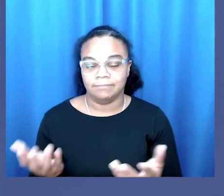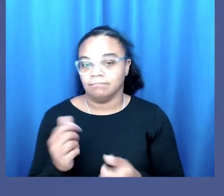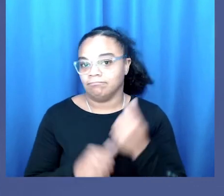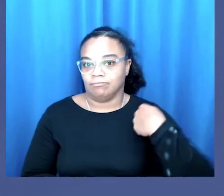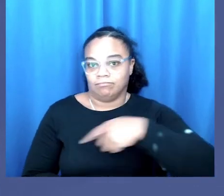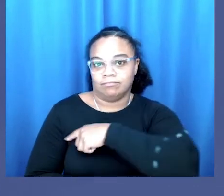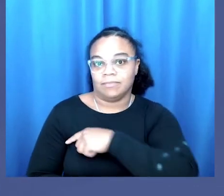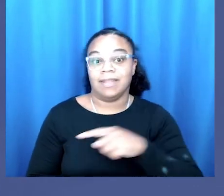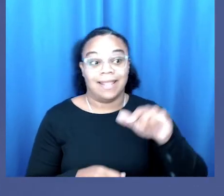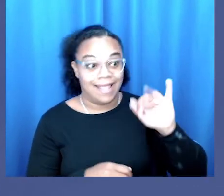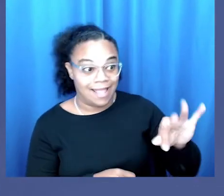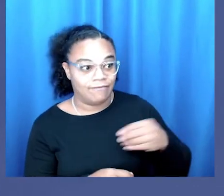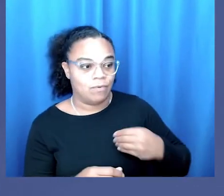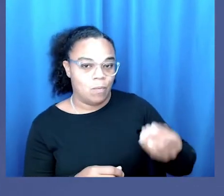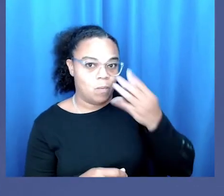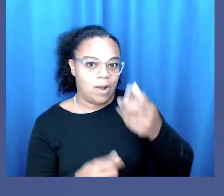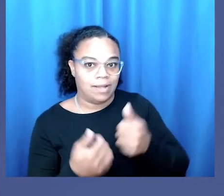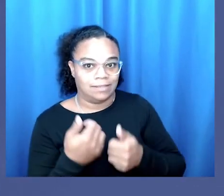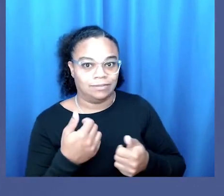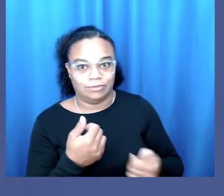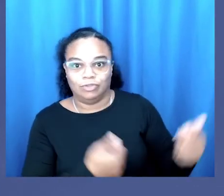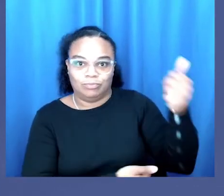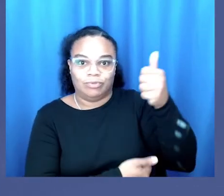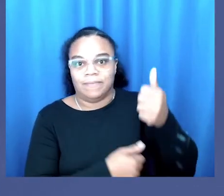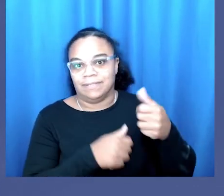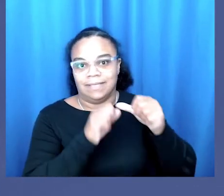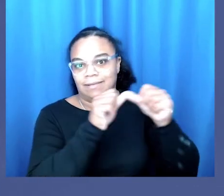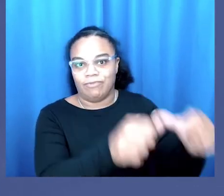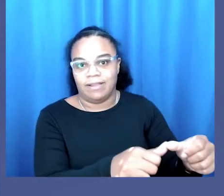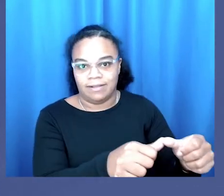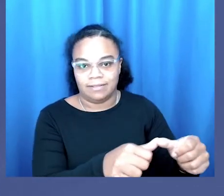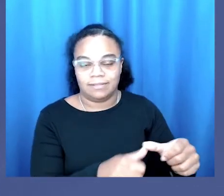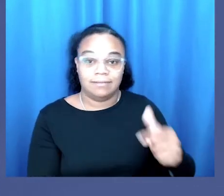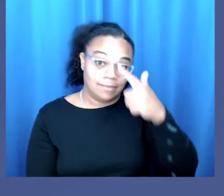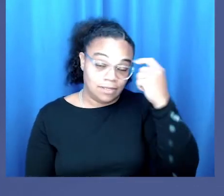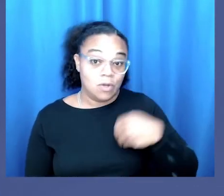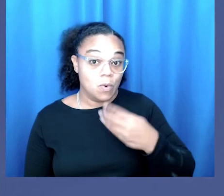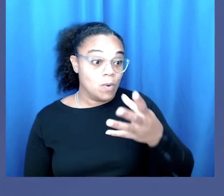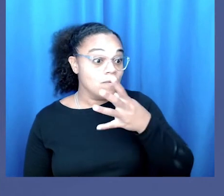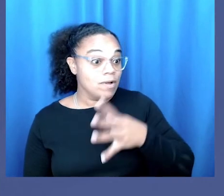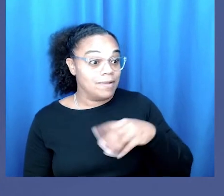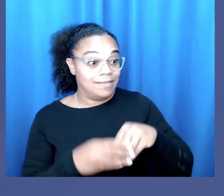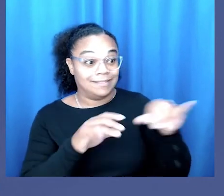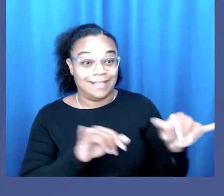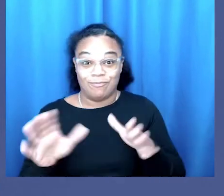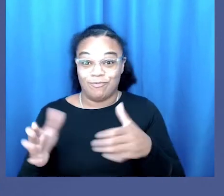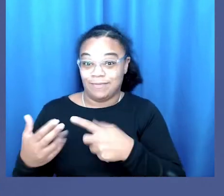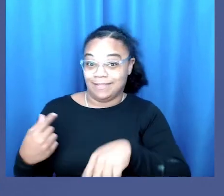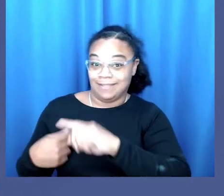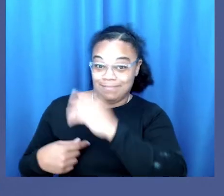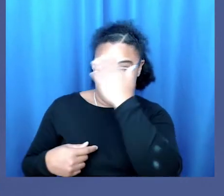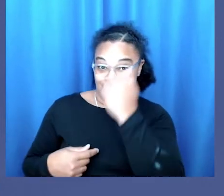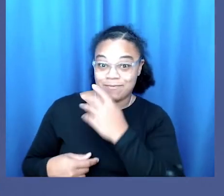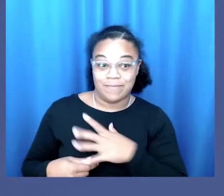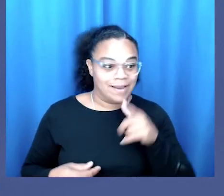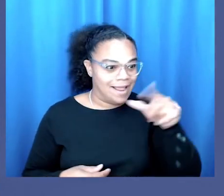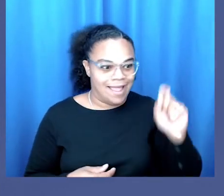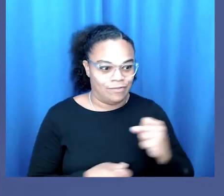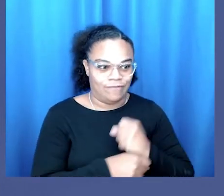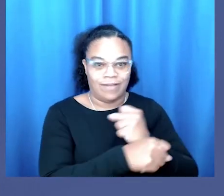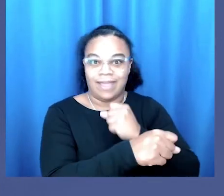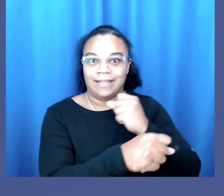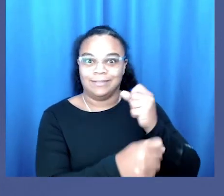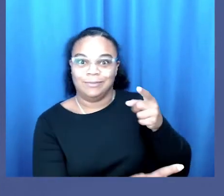us as long as white supremacy reigns because those the white women in the same room with them didn't have to fight to be